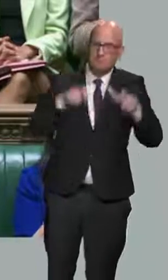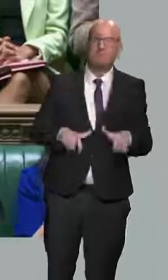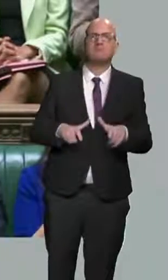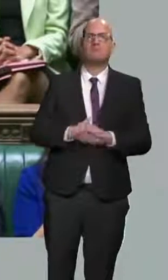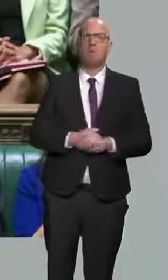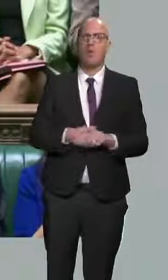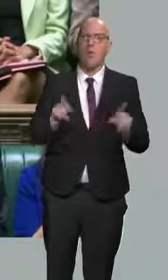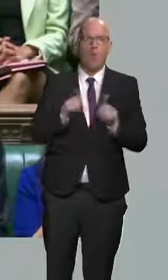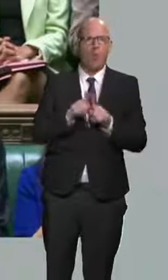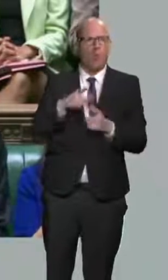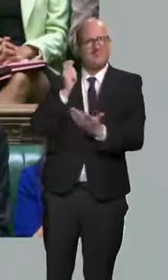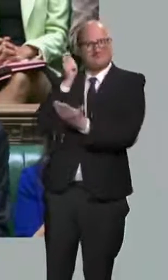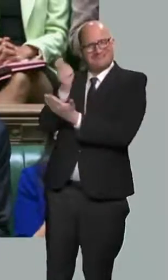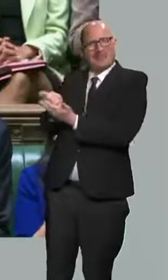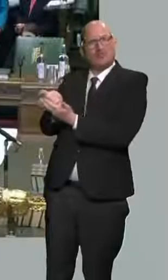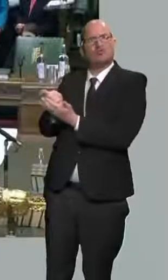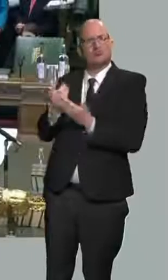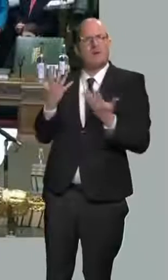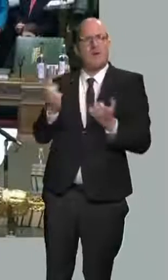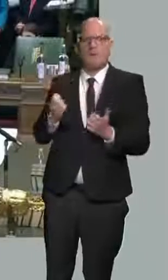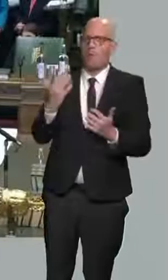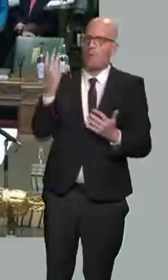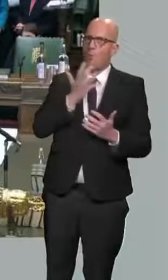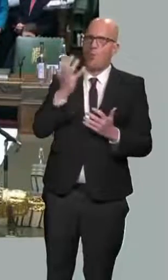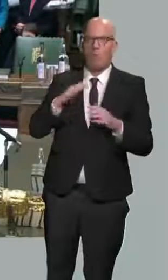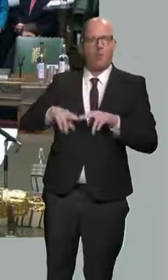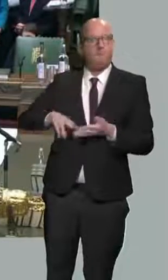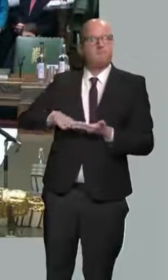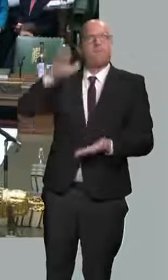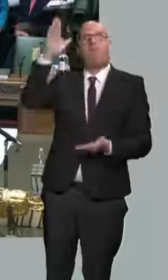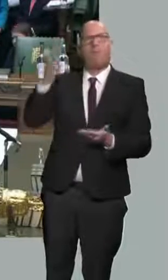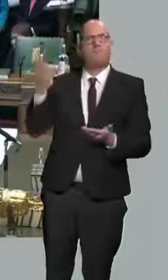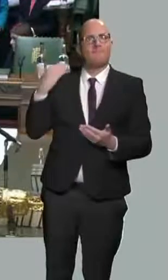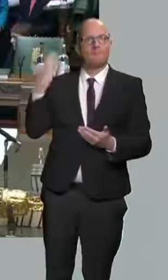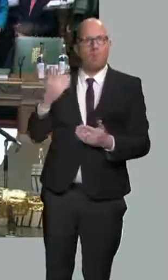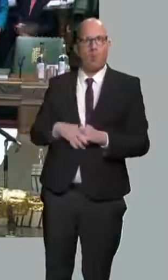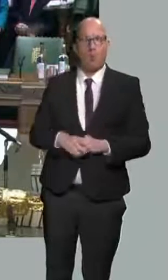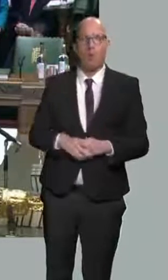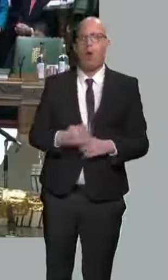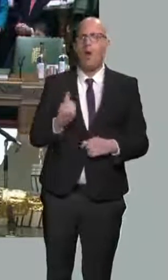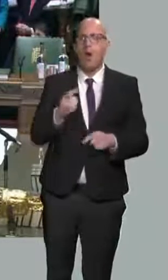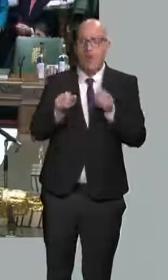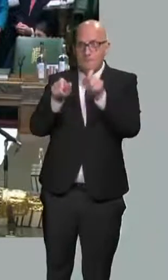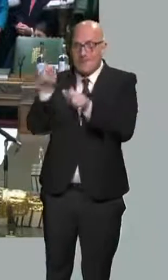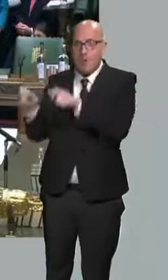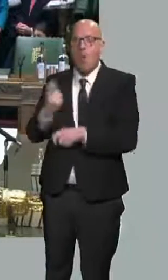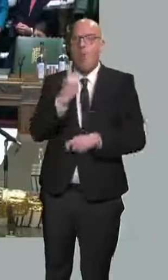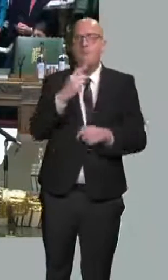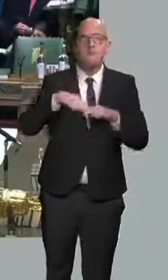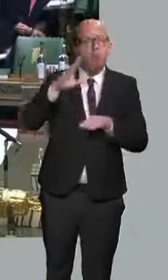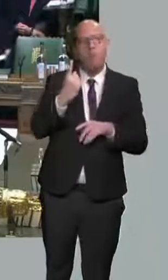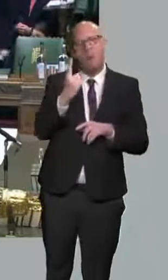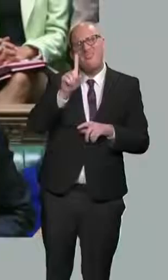unprecedented scale and scope. We have sanctioned over 1,000 individuals, entities and